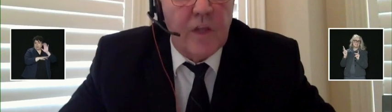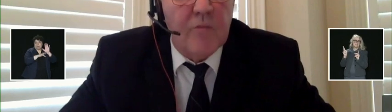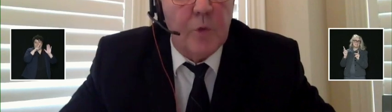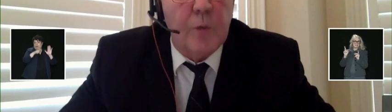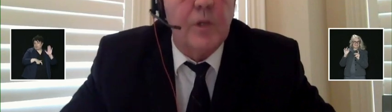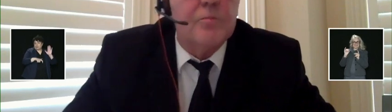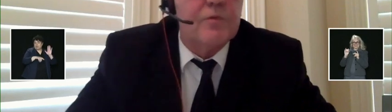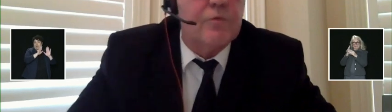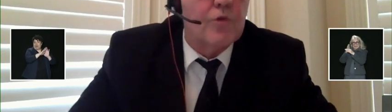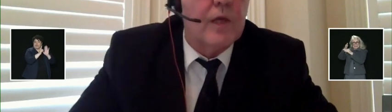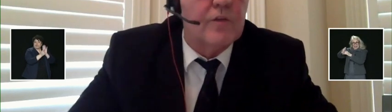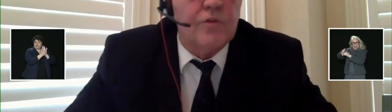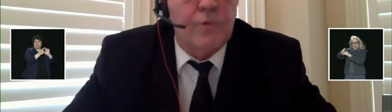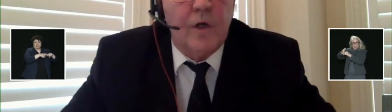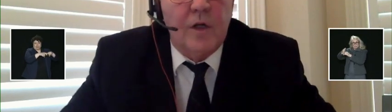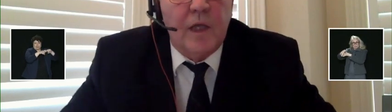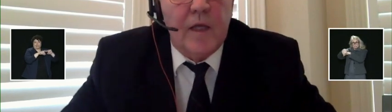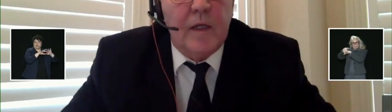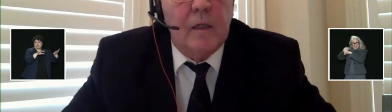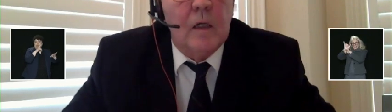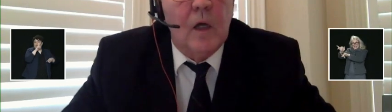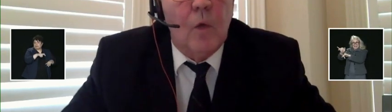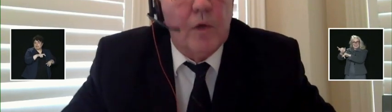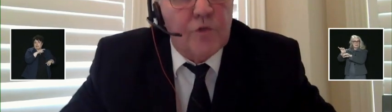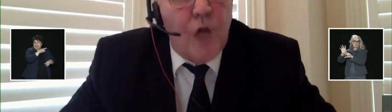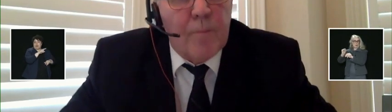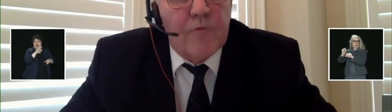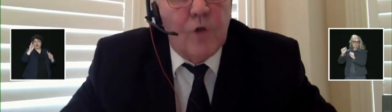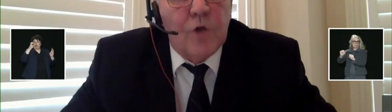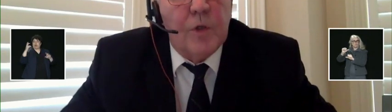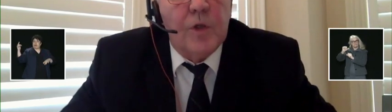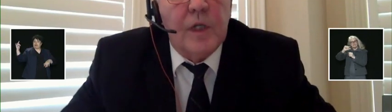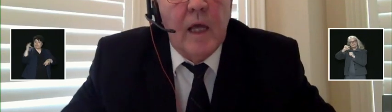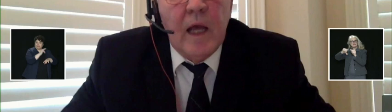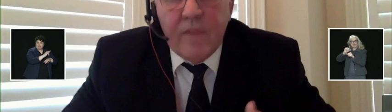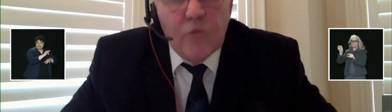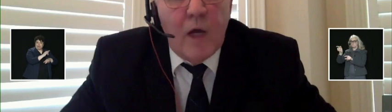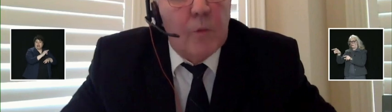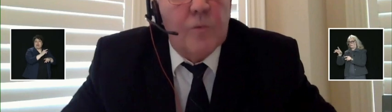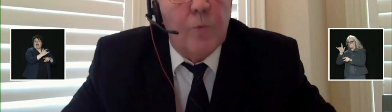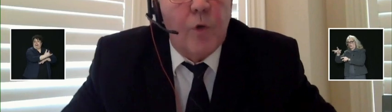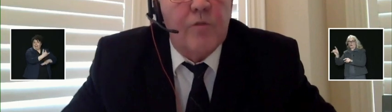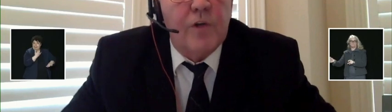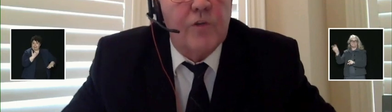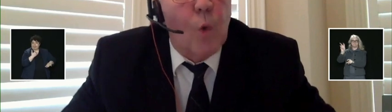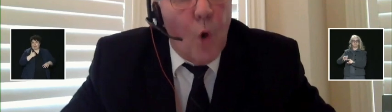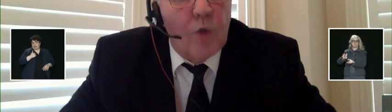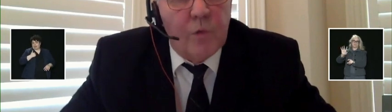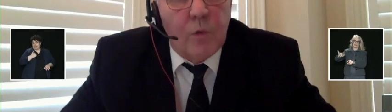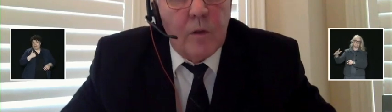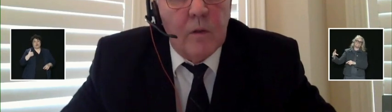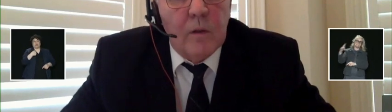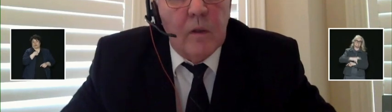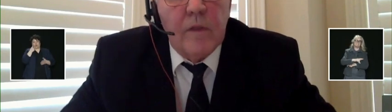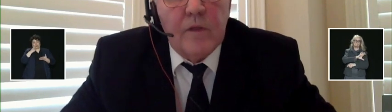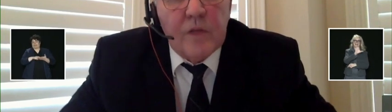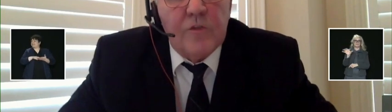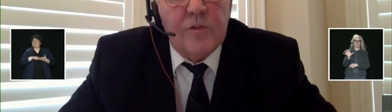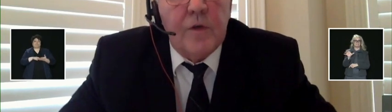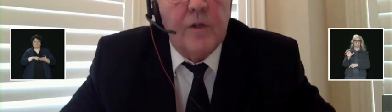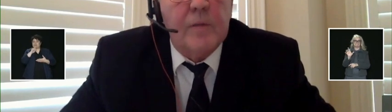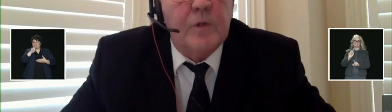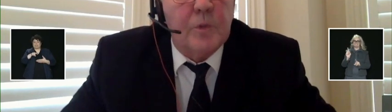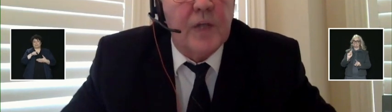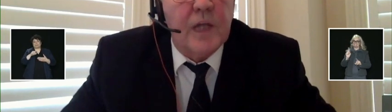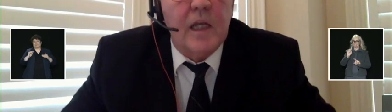and prohibitions that they put in place before transiting straight on to Canada. We've stopped that vulnerability. And that's why it was important for us to do all of the work